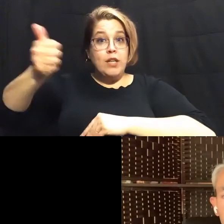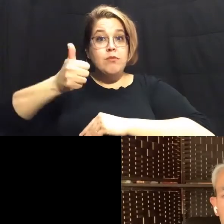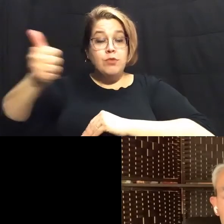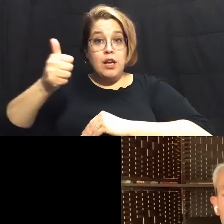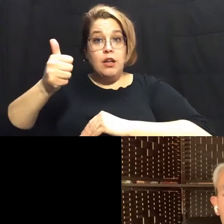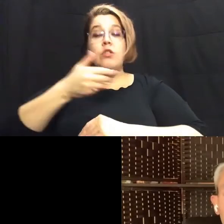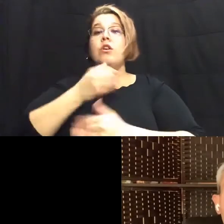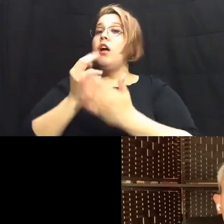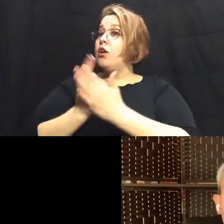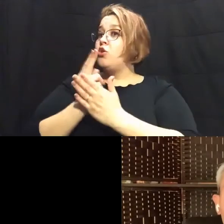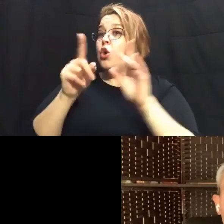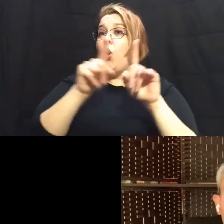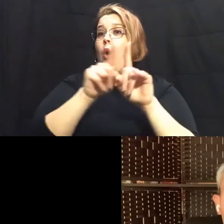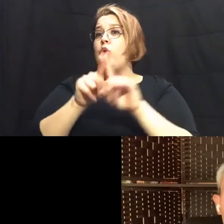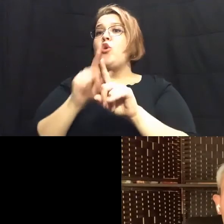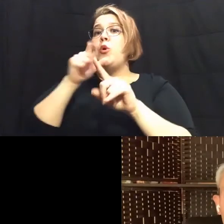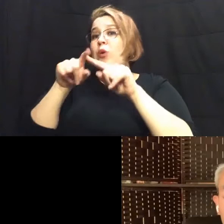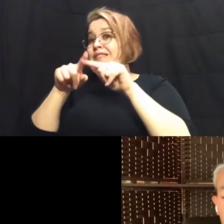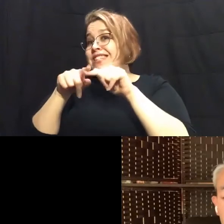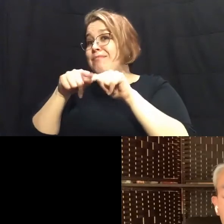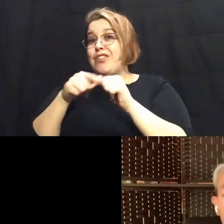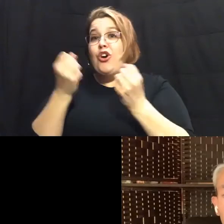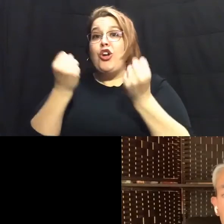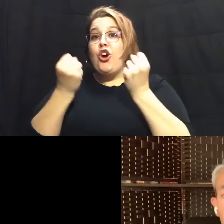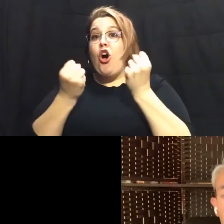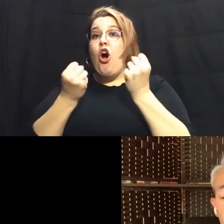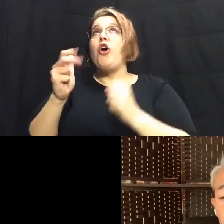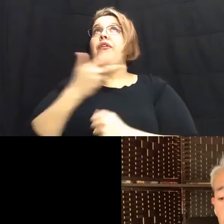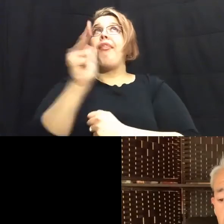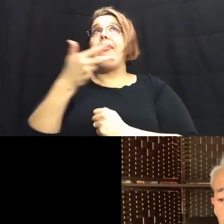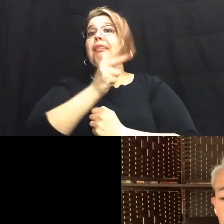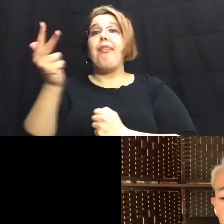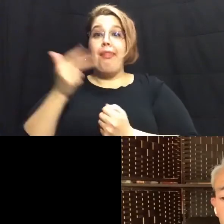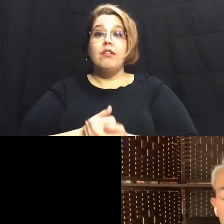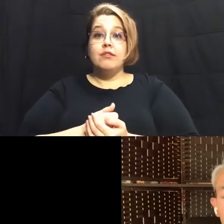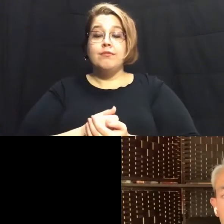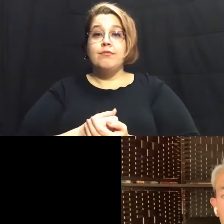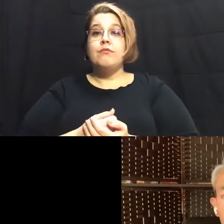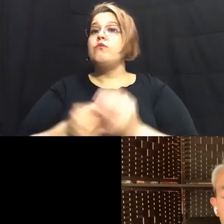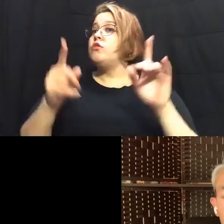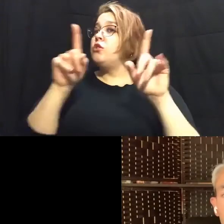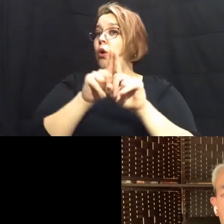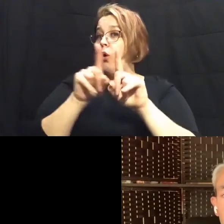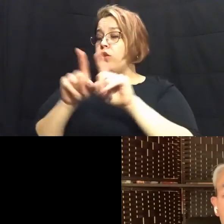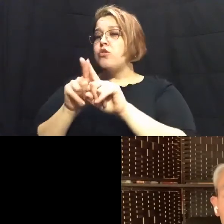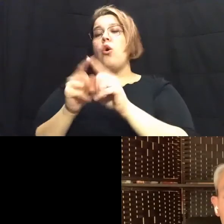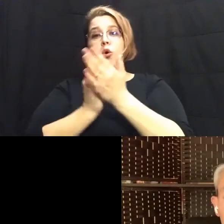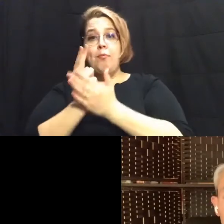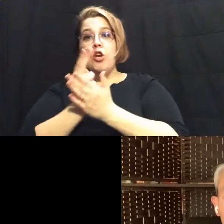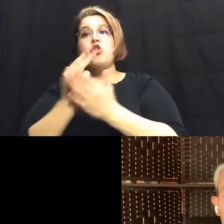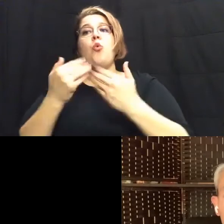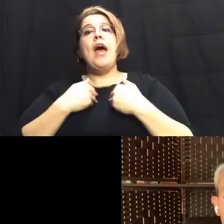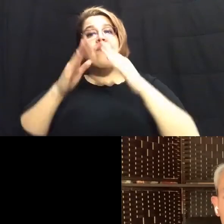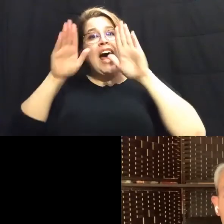that we also don't have to rely on cars everywhere we want to go uh it's also about uh ensuring that we have affordable